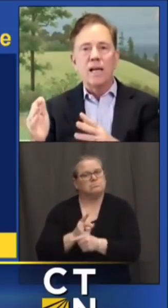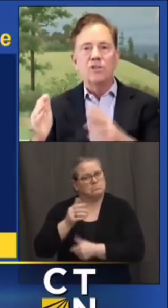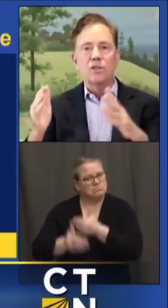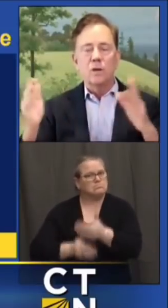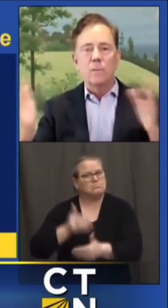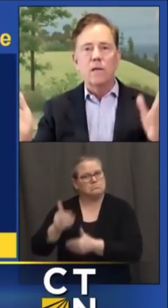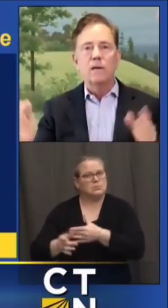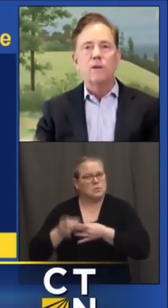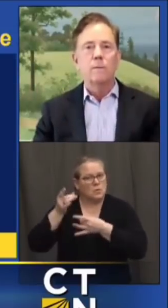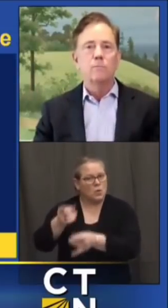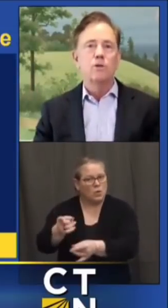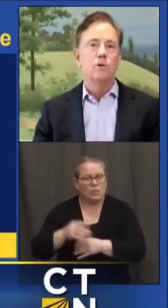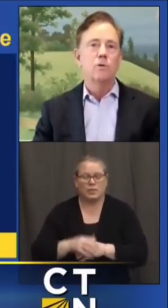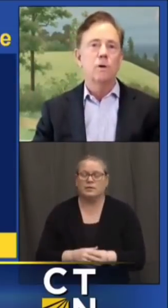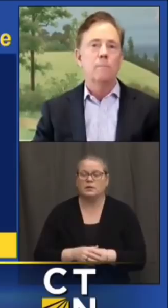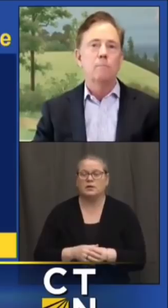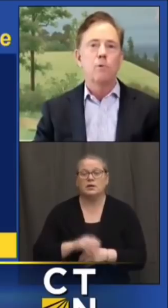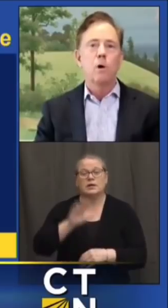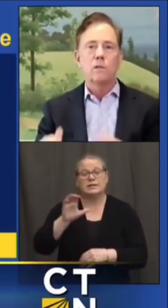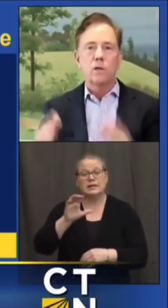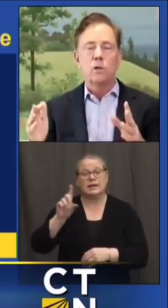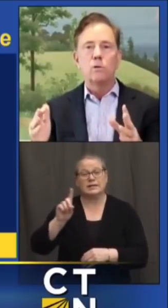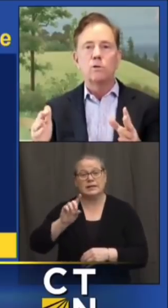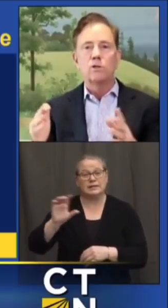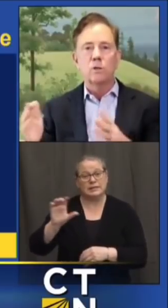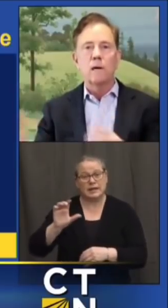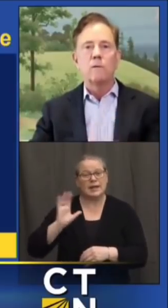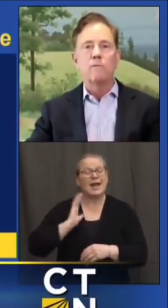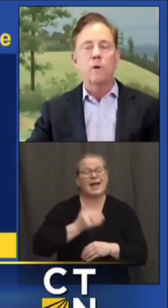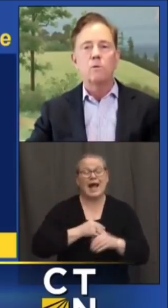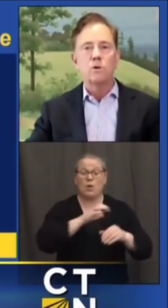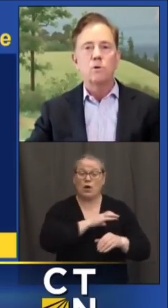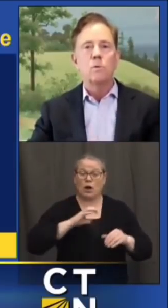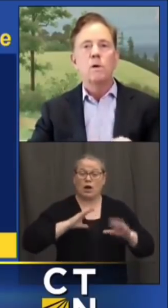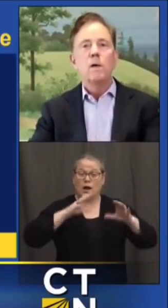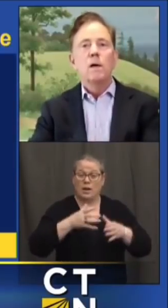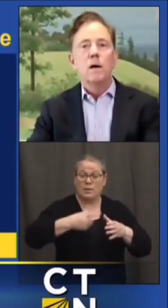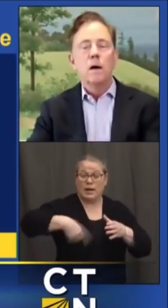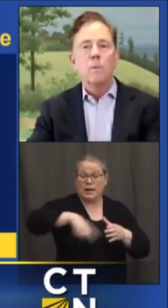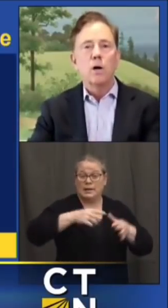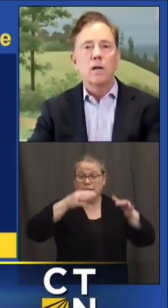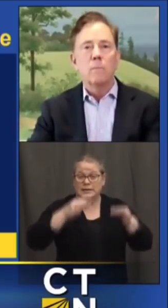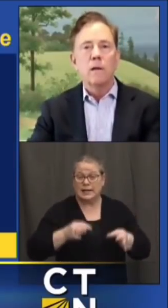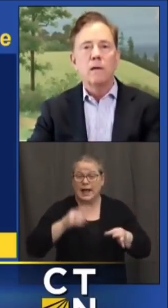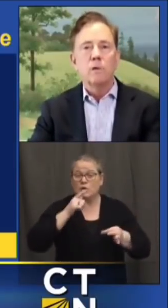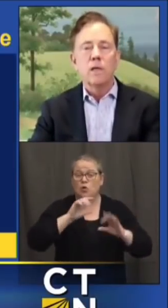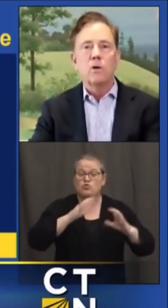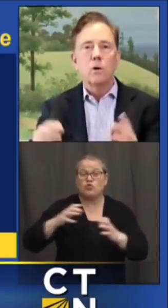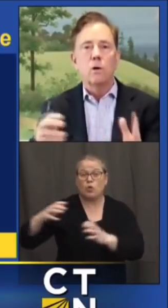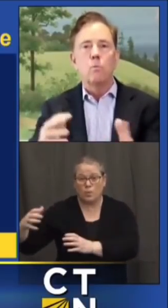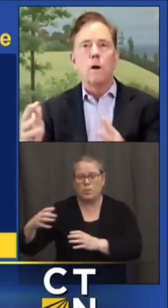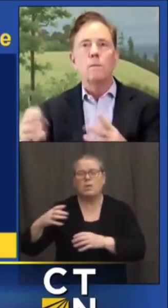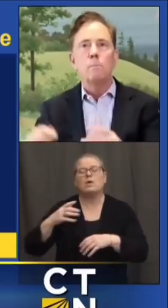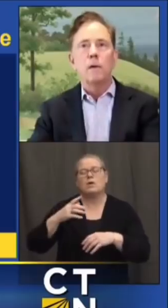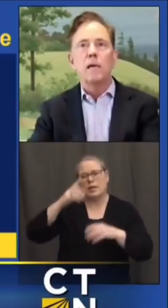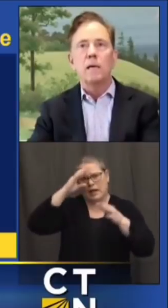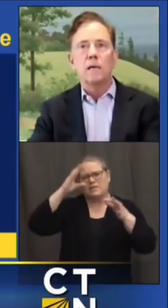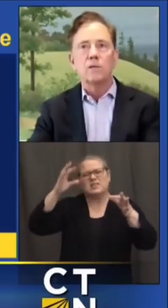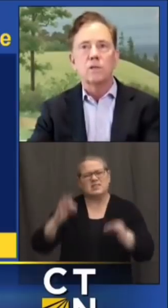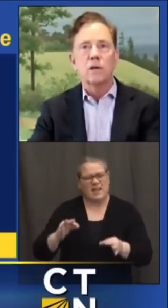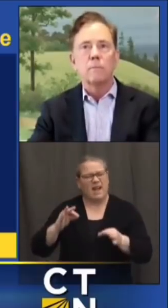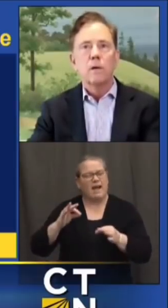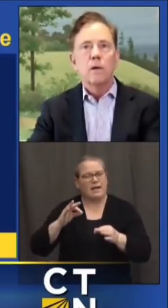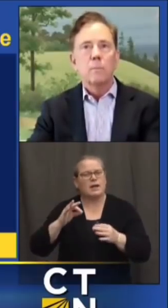allocation committee have come to um broad conclusions about folks who are going to be in what they call 1b